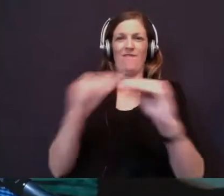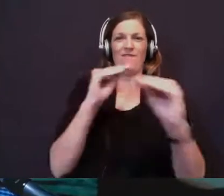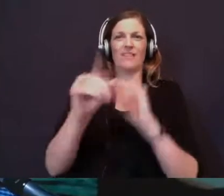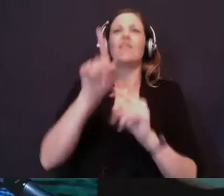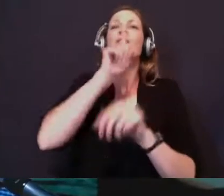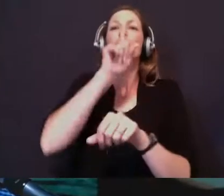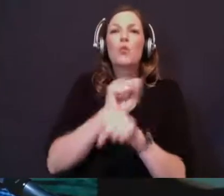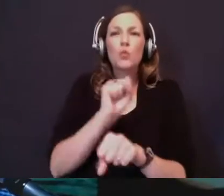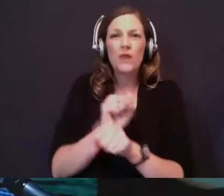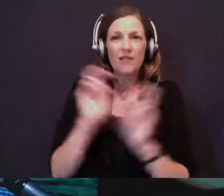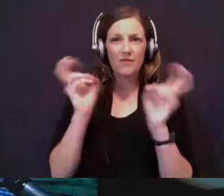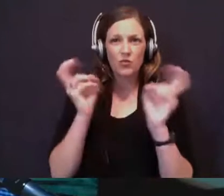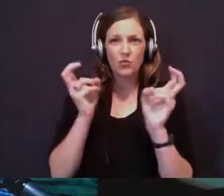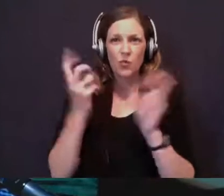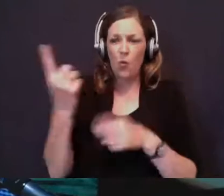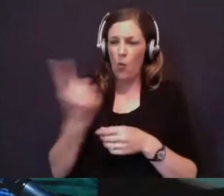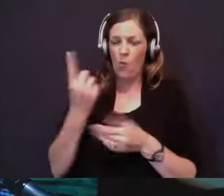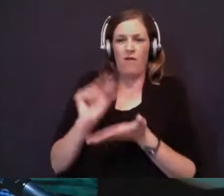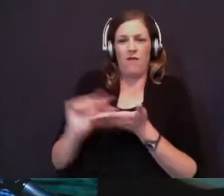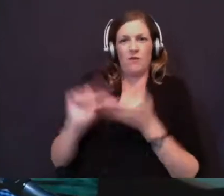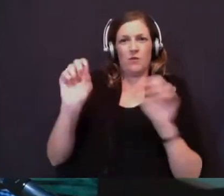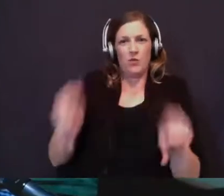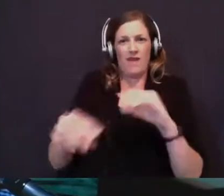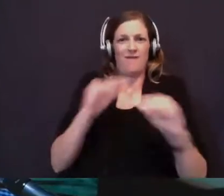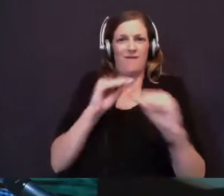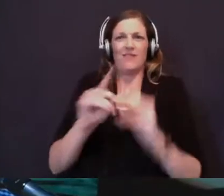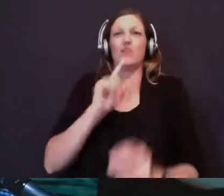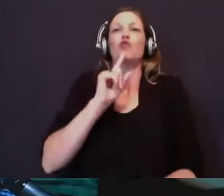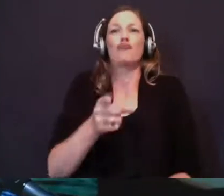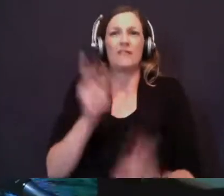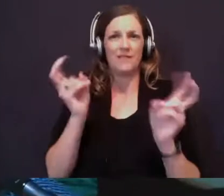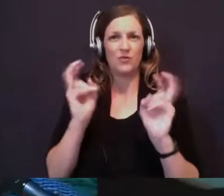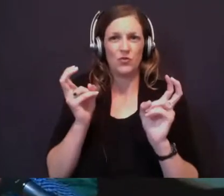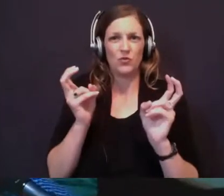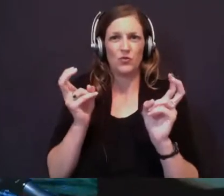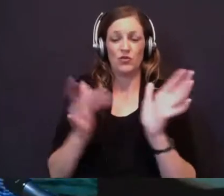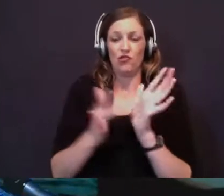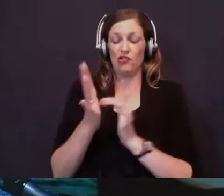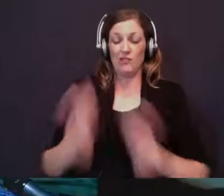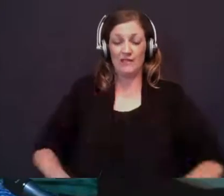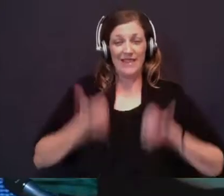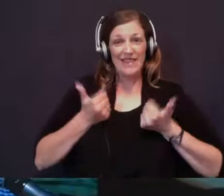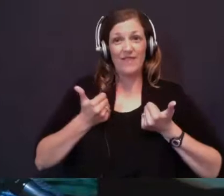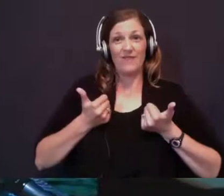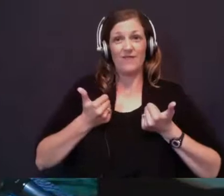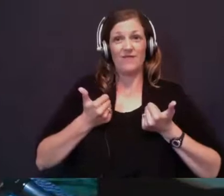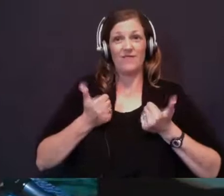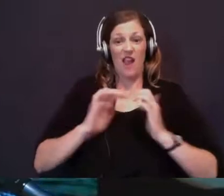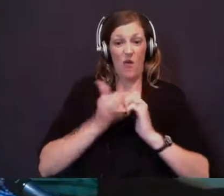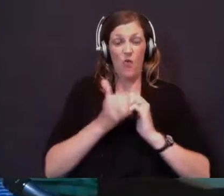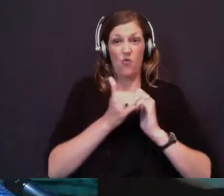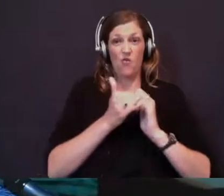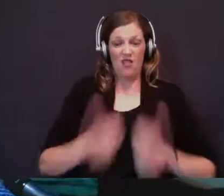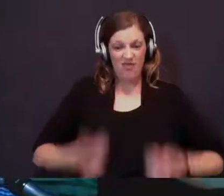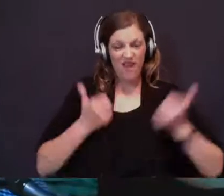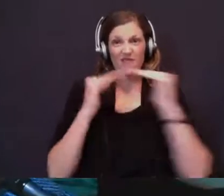Only the gospel can fix the real issue. Jesus lived a life of justice, fought